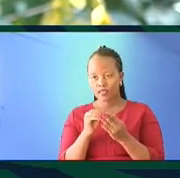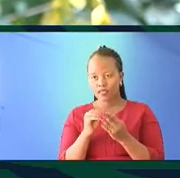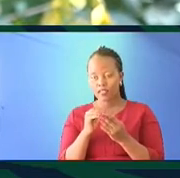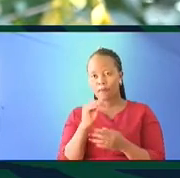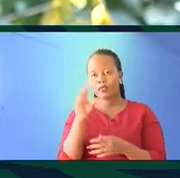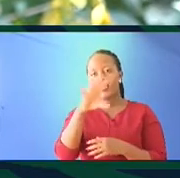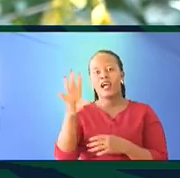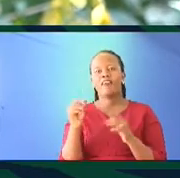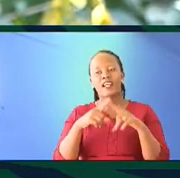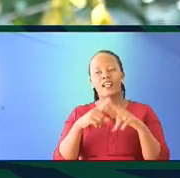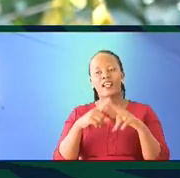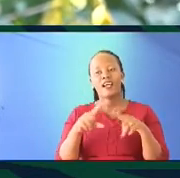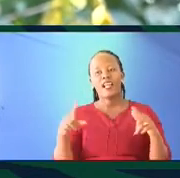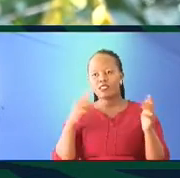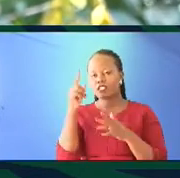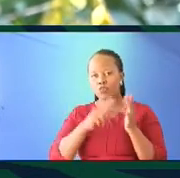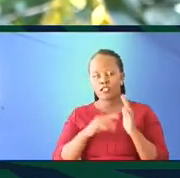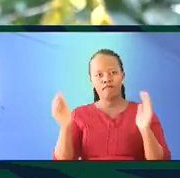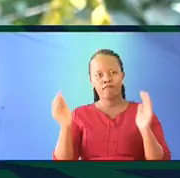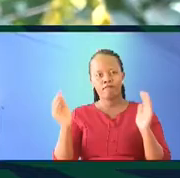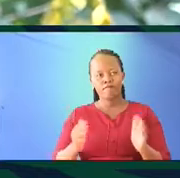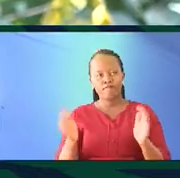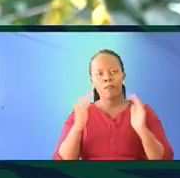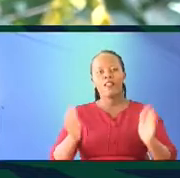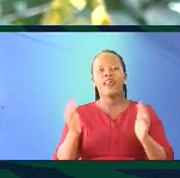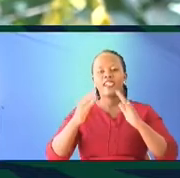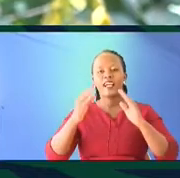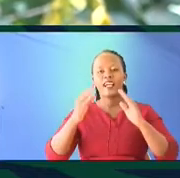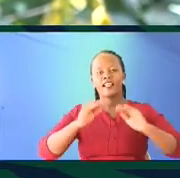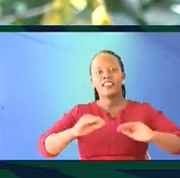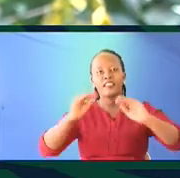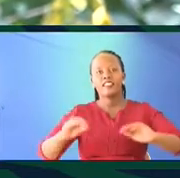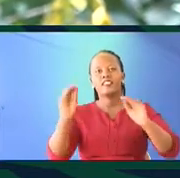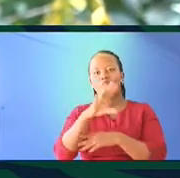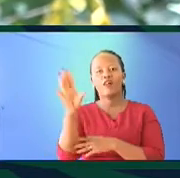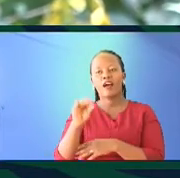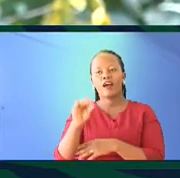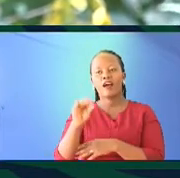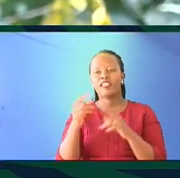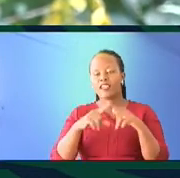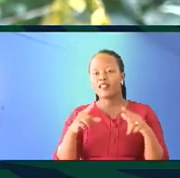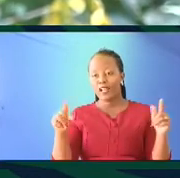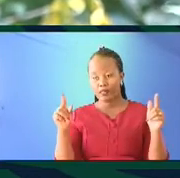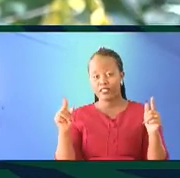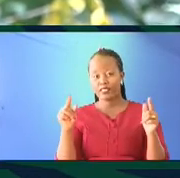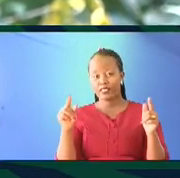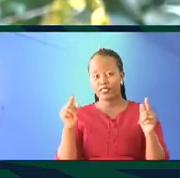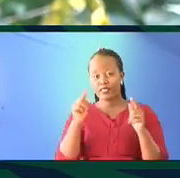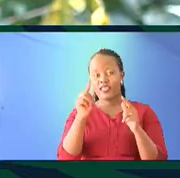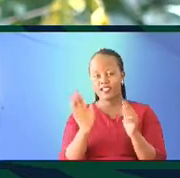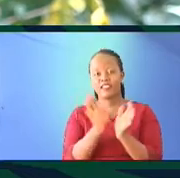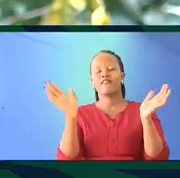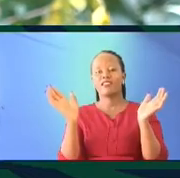African languages and saying that encouraging the teaching of African languages, the